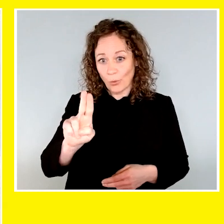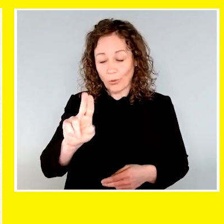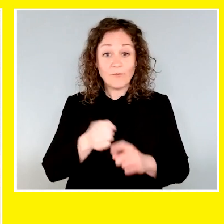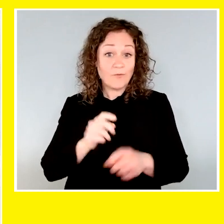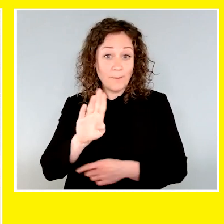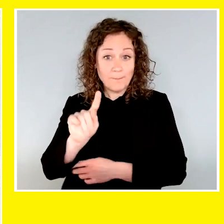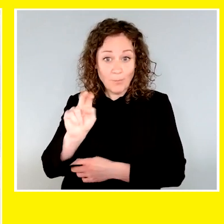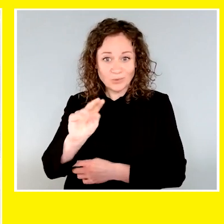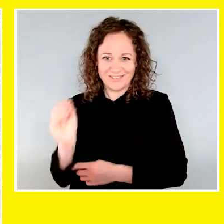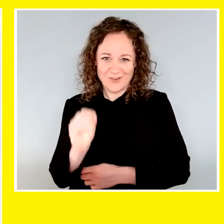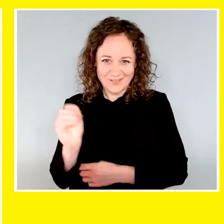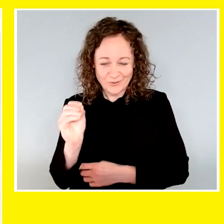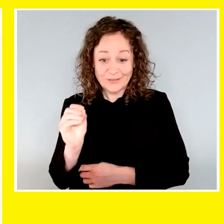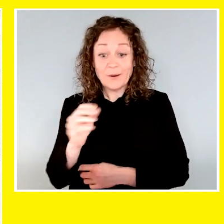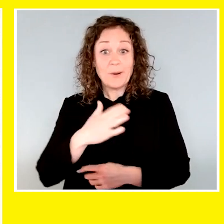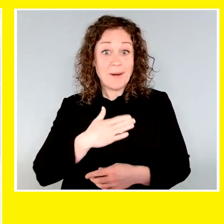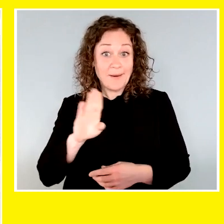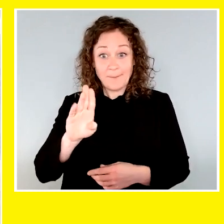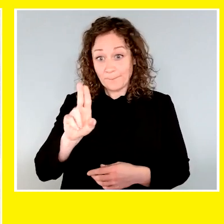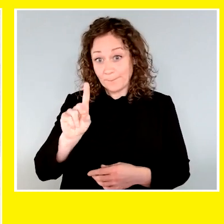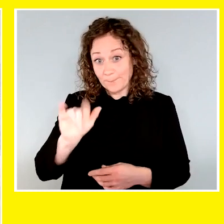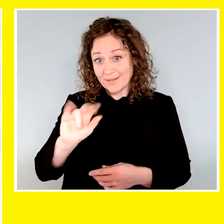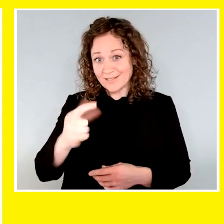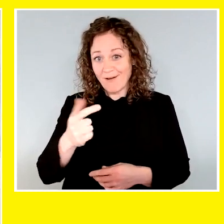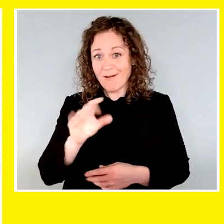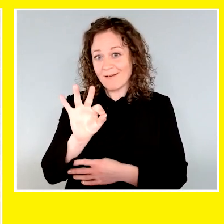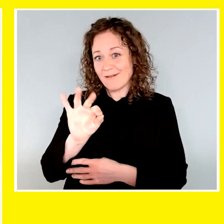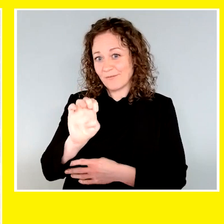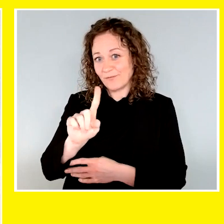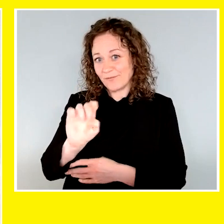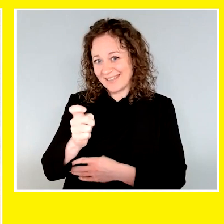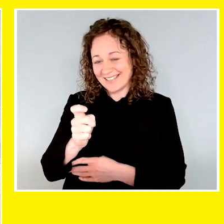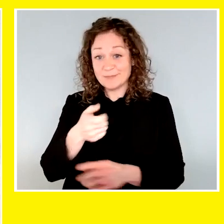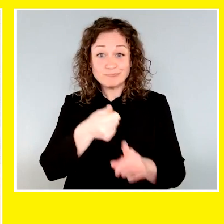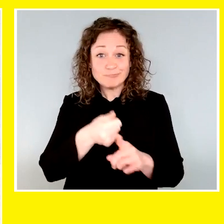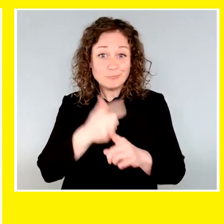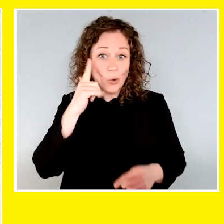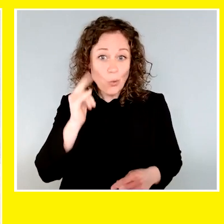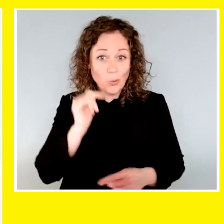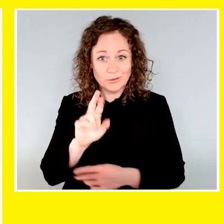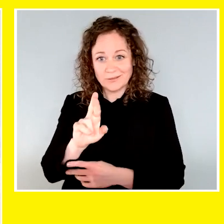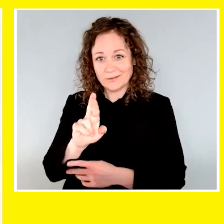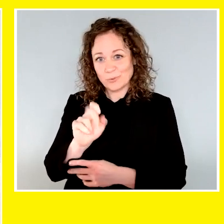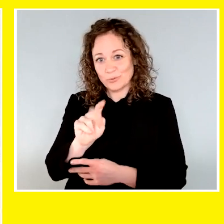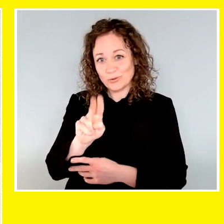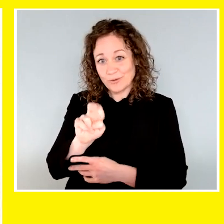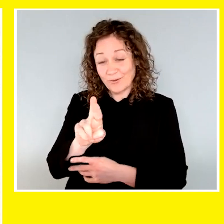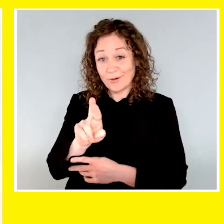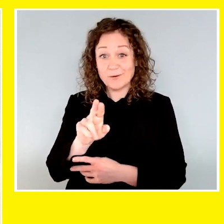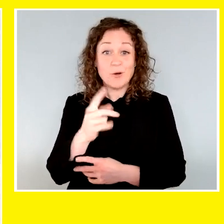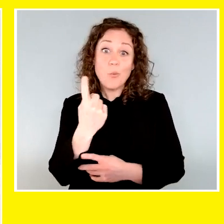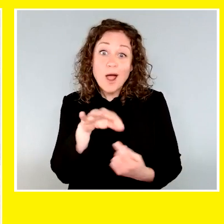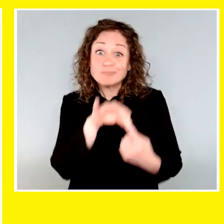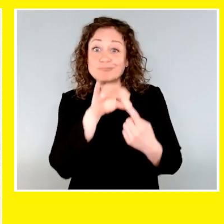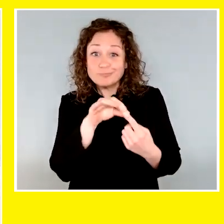Ontario. This is my buddy dog, Felix. He's a golden retriever. One special thing about him is he's donated